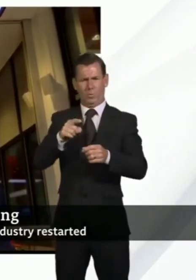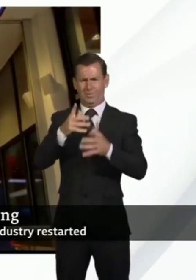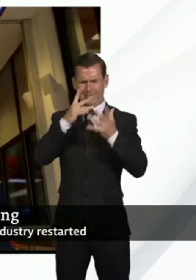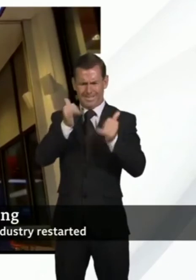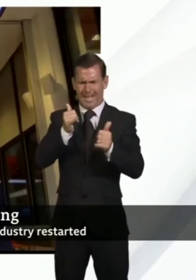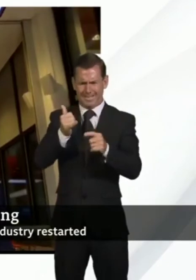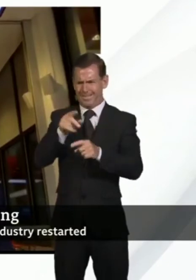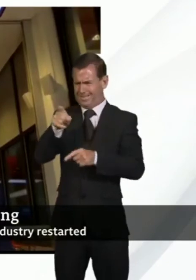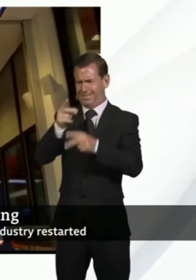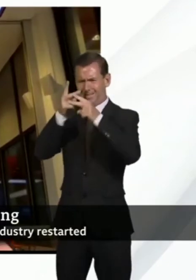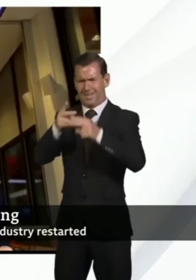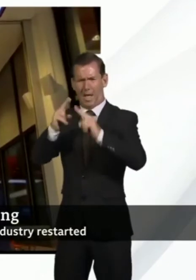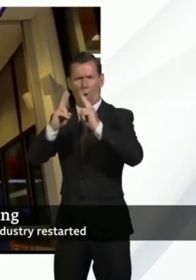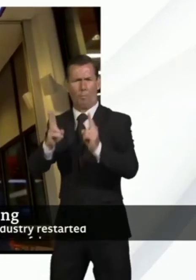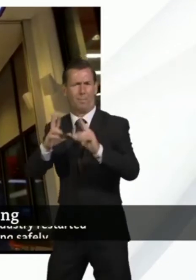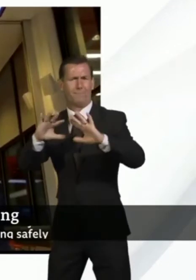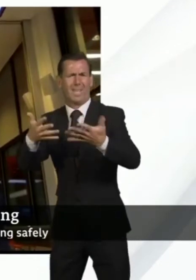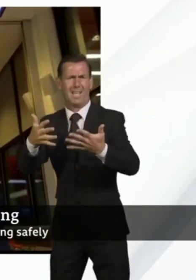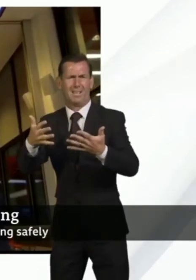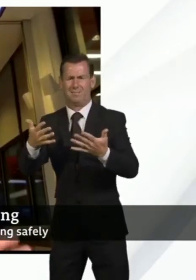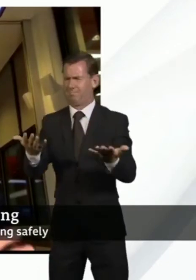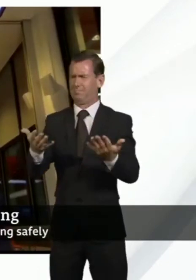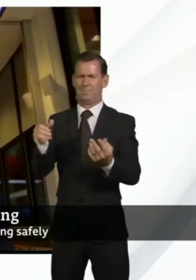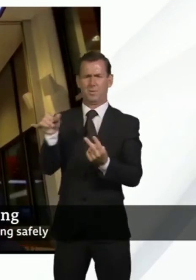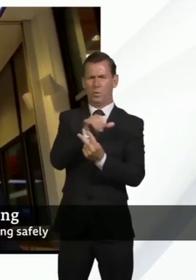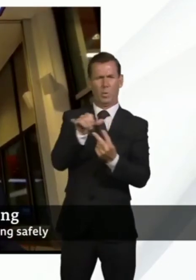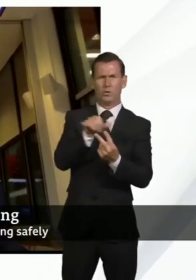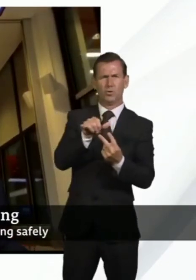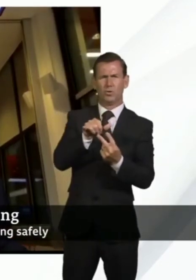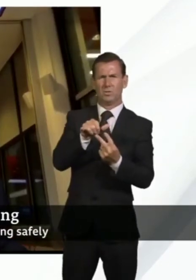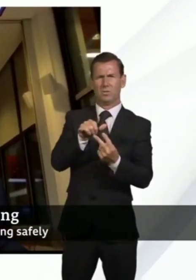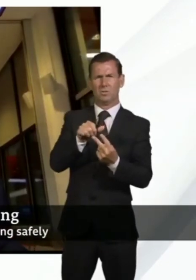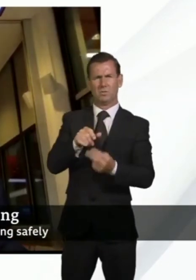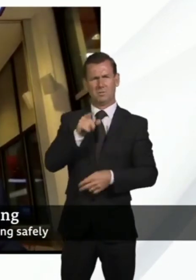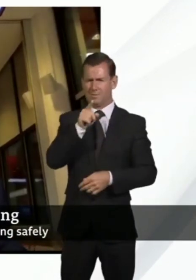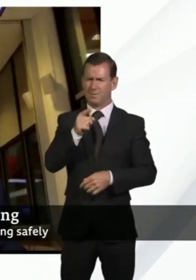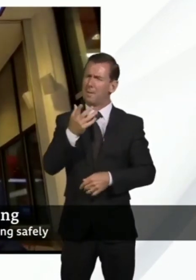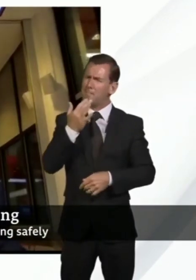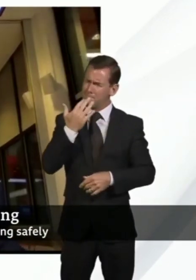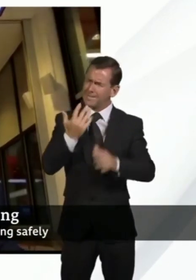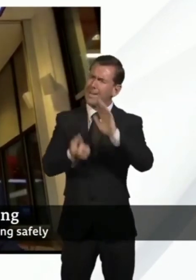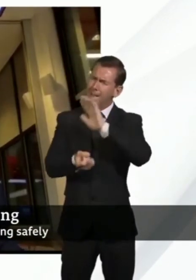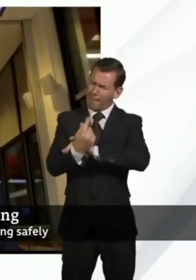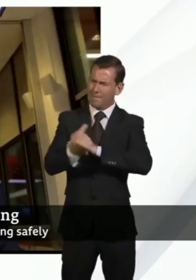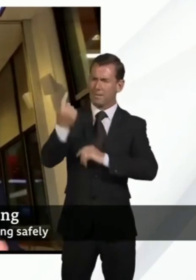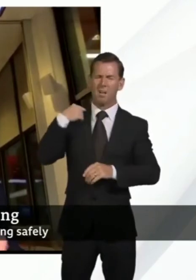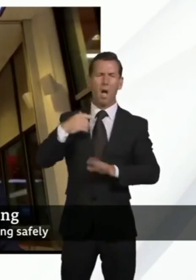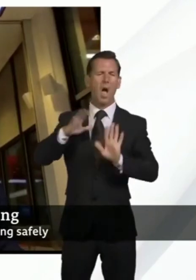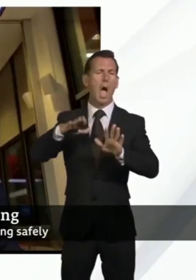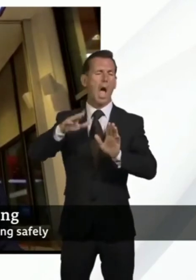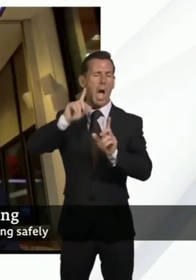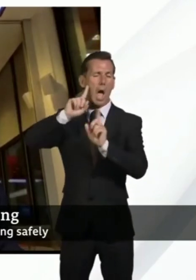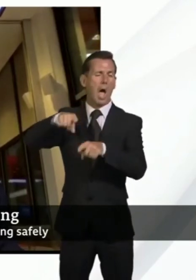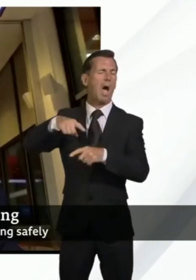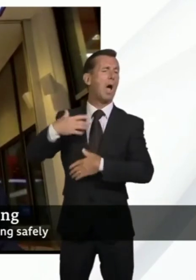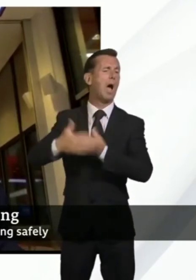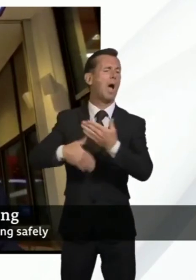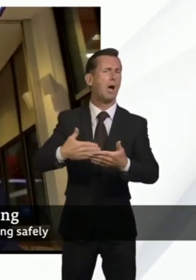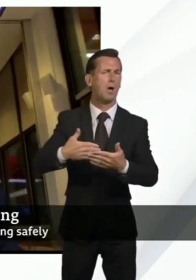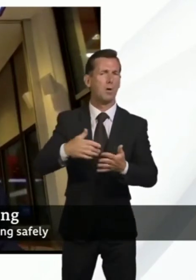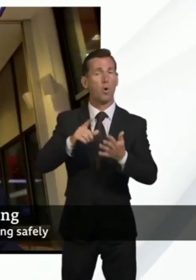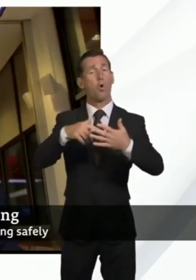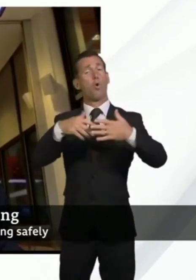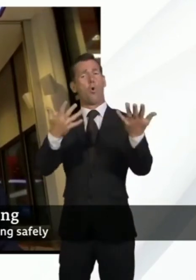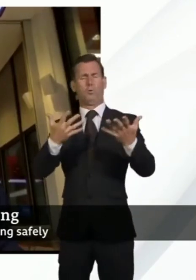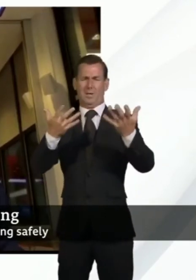emergency. So what is it? Gloss over possible mistakes in the past or face up to the fact, as Robert